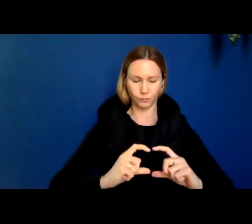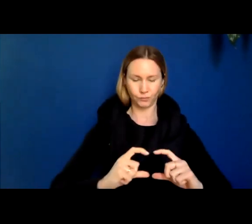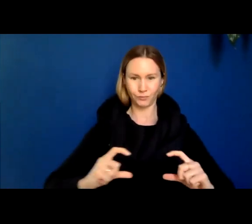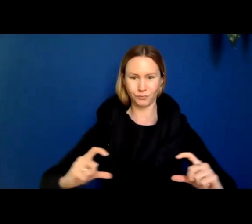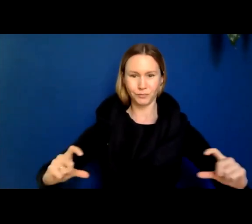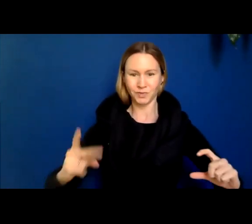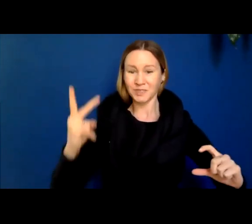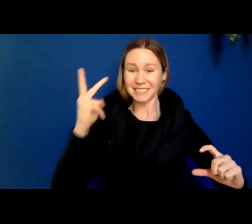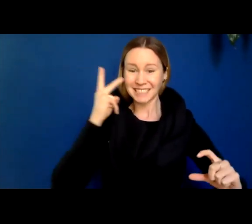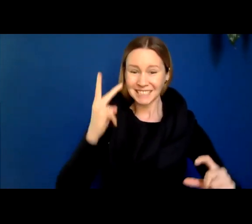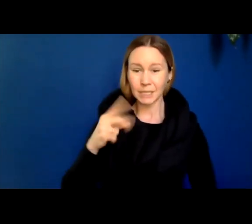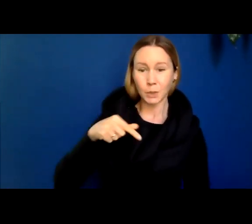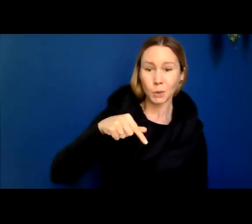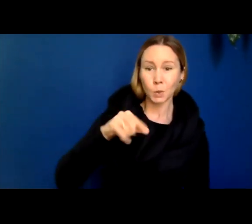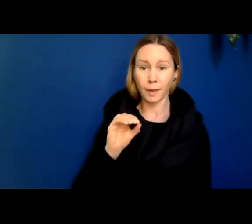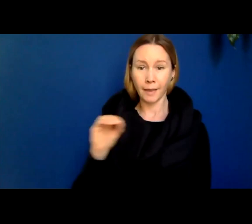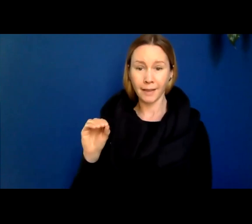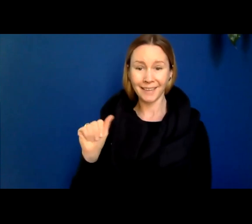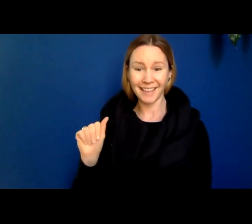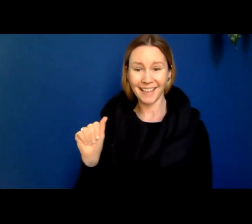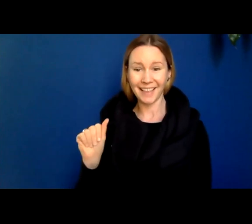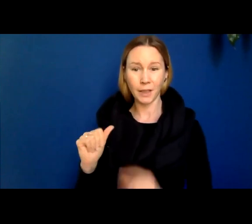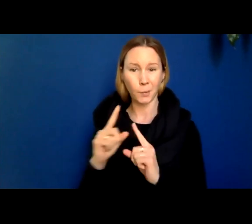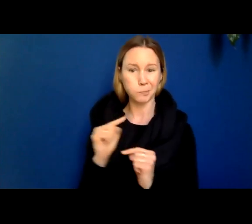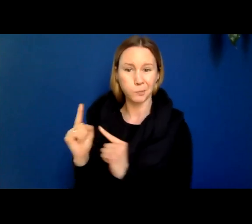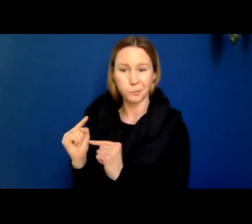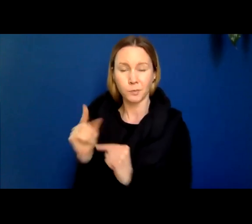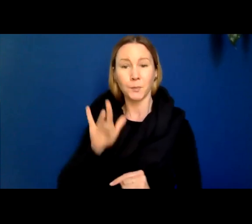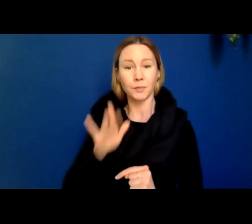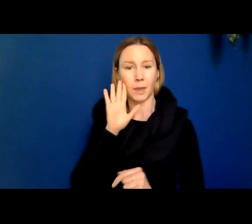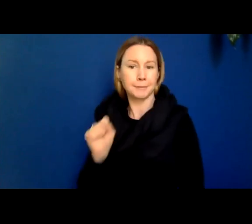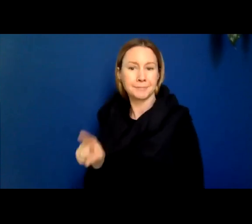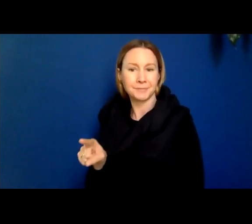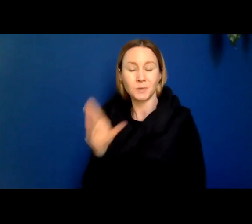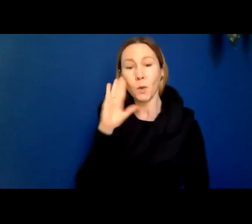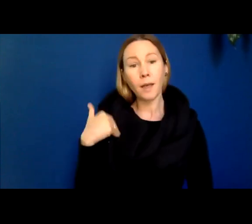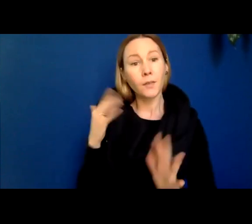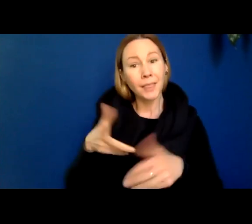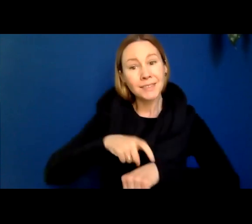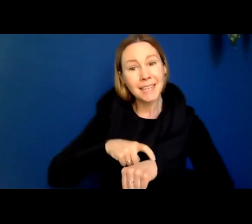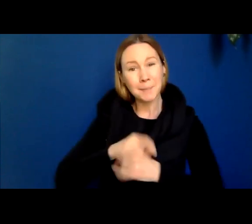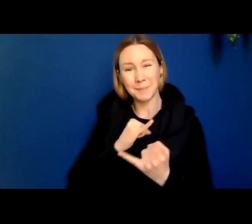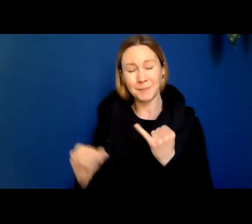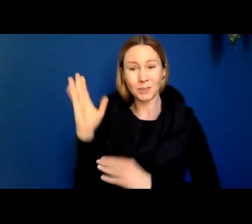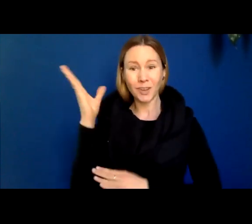and then clicking on the Q&A button. We'll have some time at the end of today's talk to answer some of the questions.